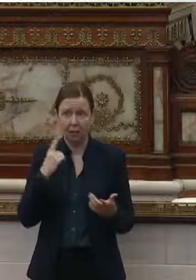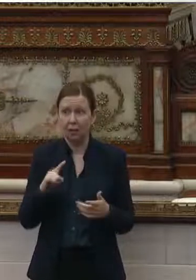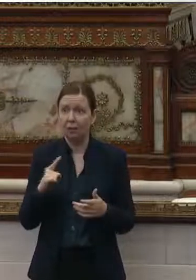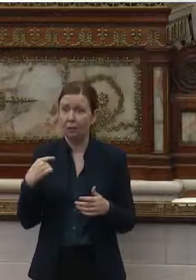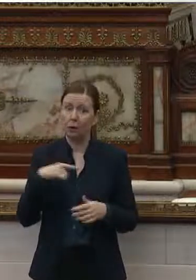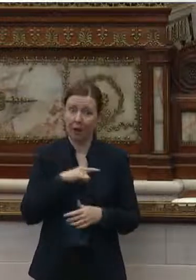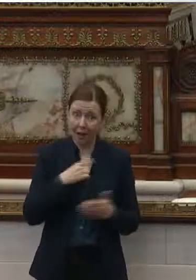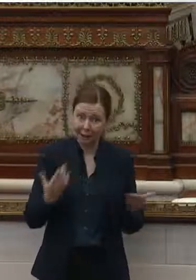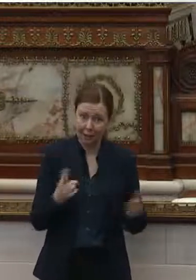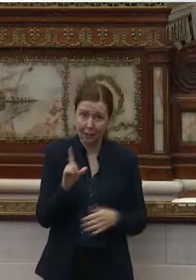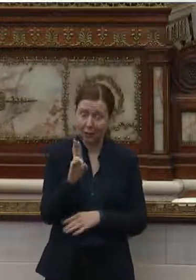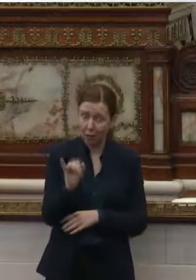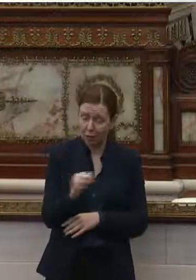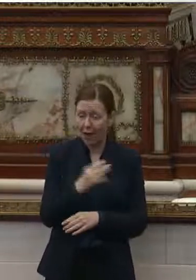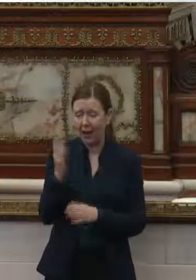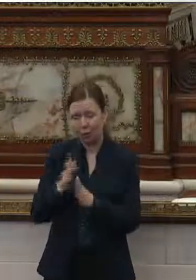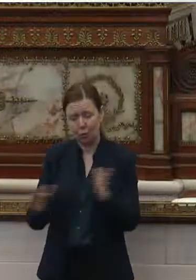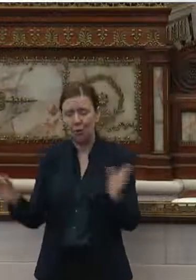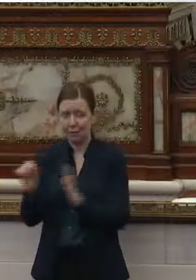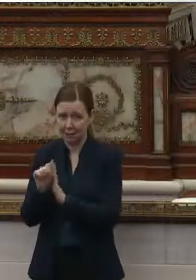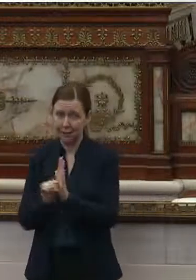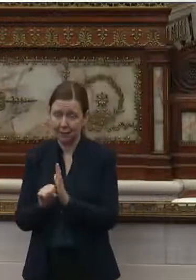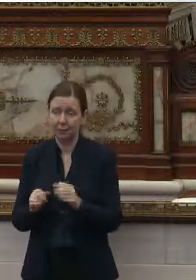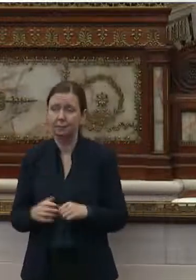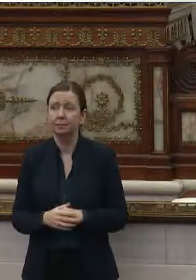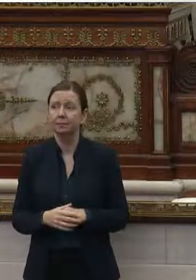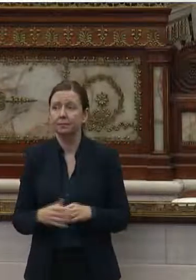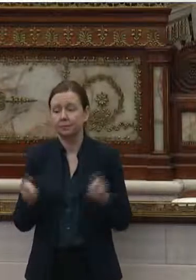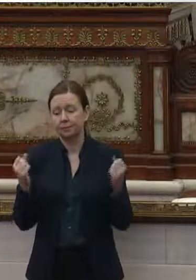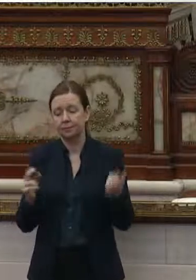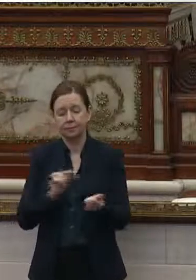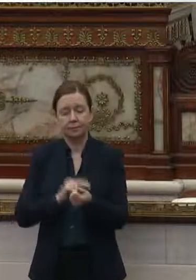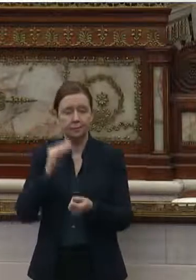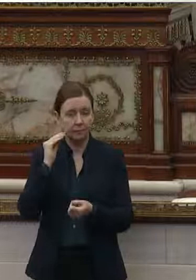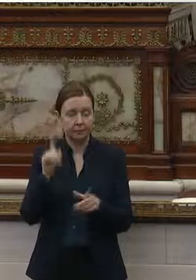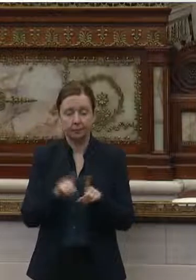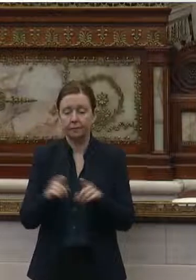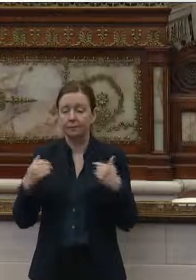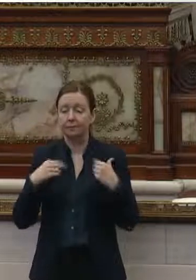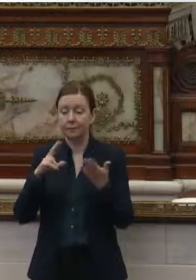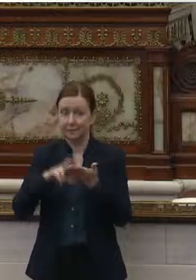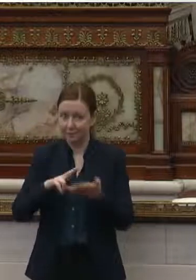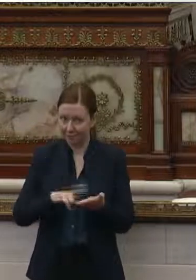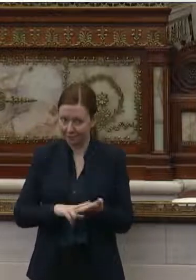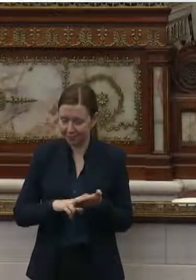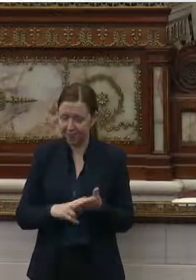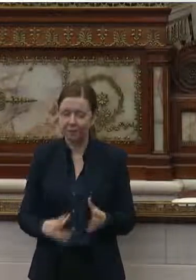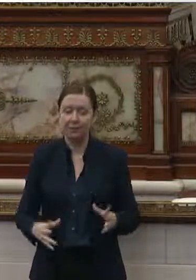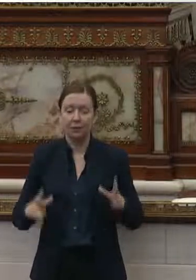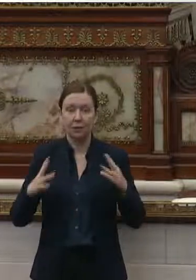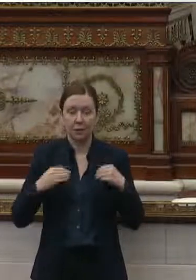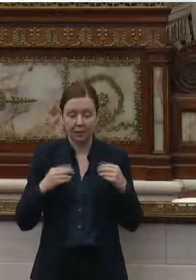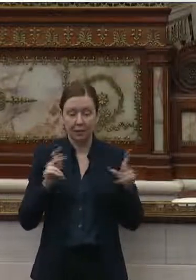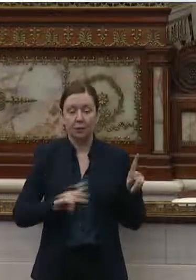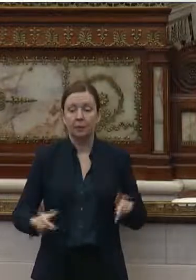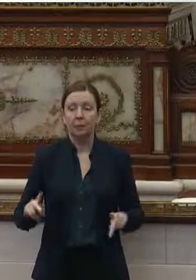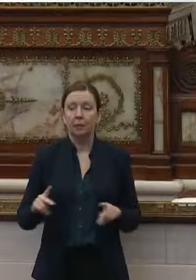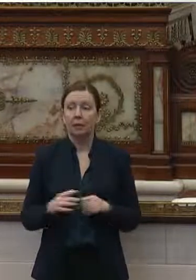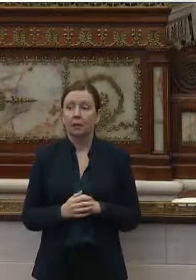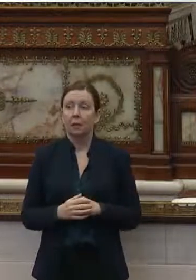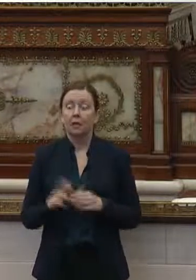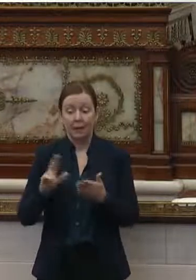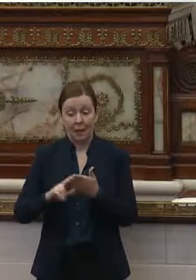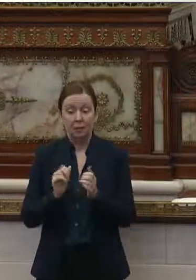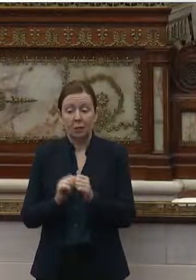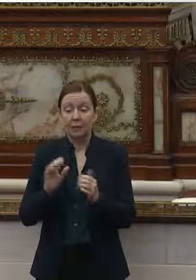us here at Liberty Resources and across the state. Many nursing homes also have contracts with the